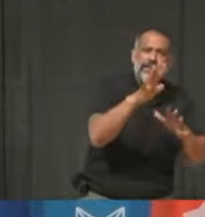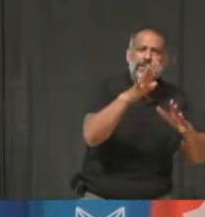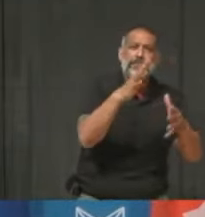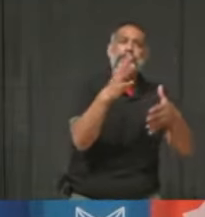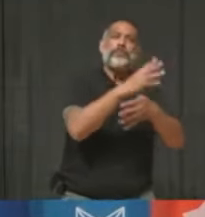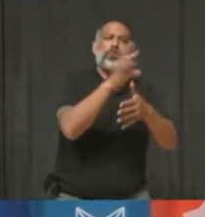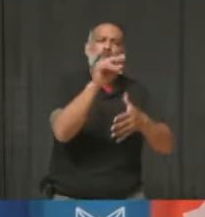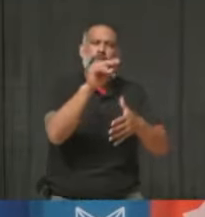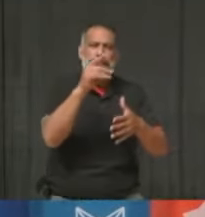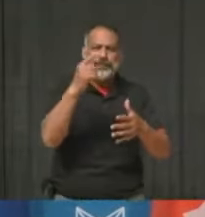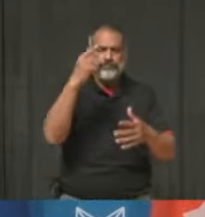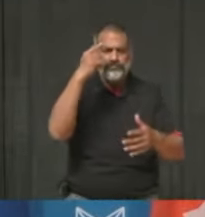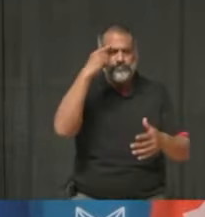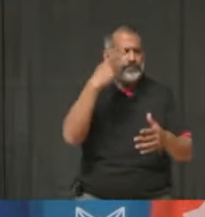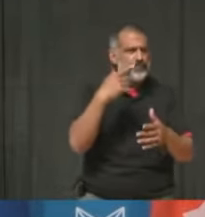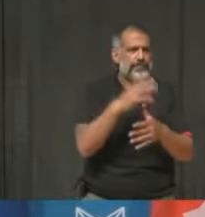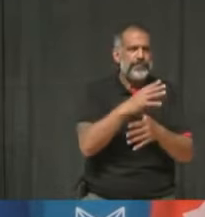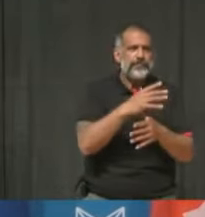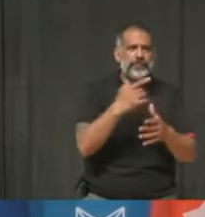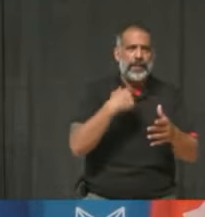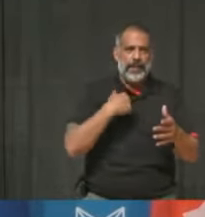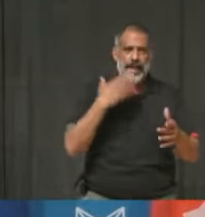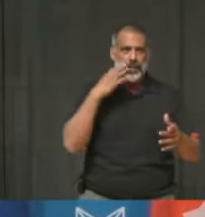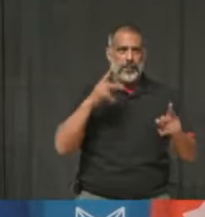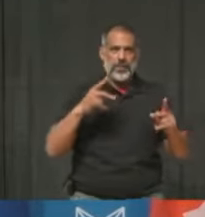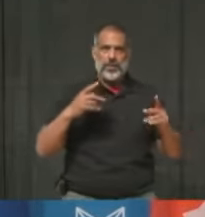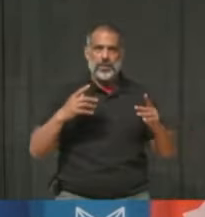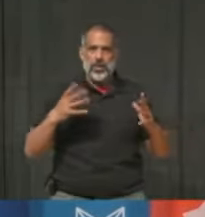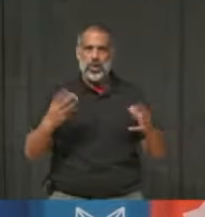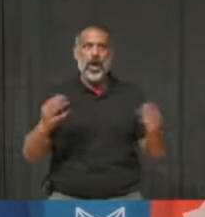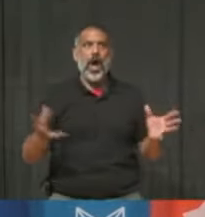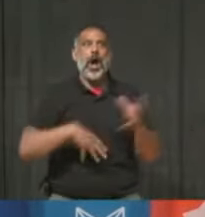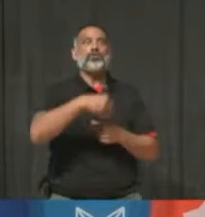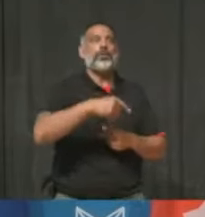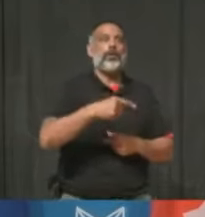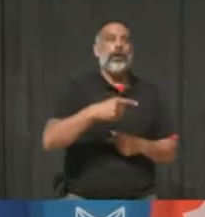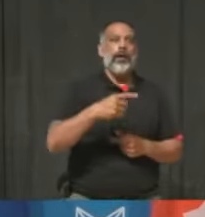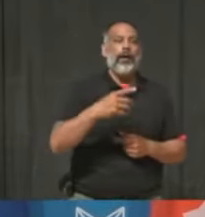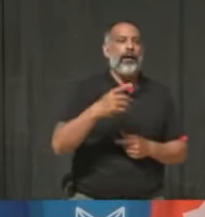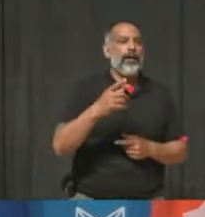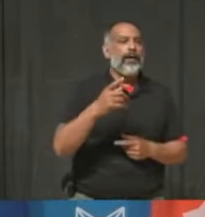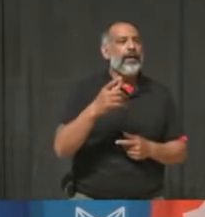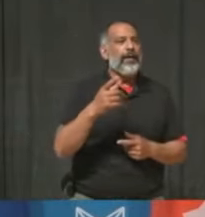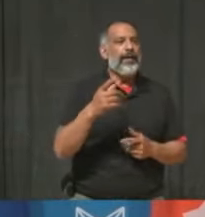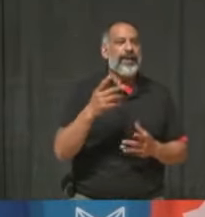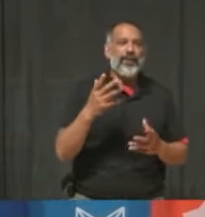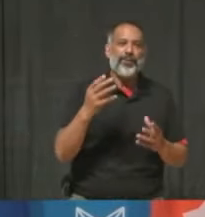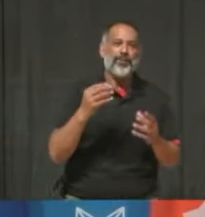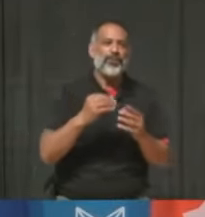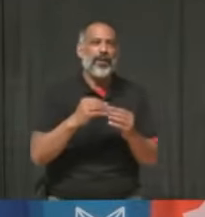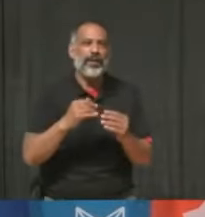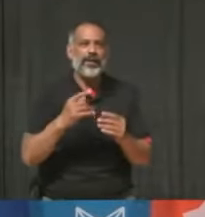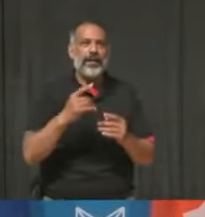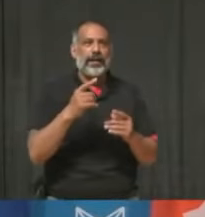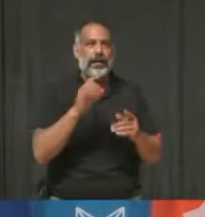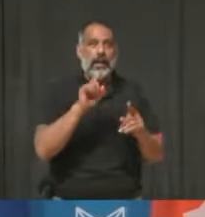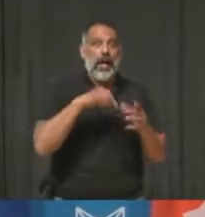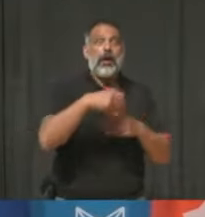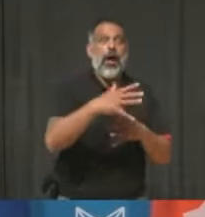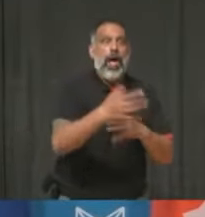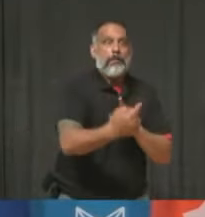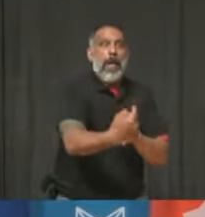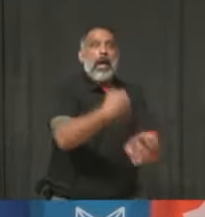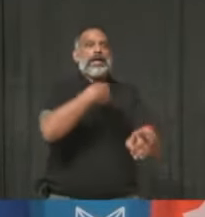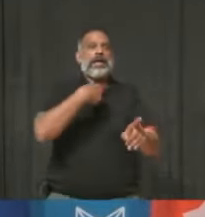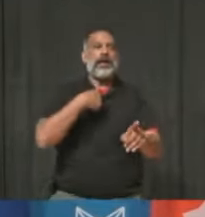I recognized that it did send a message and that certainly reversing it at that time would be challenging. I know that our provincial counterparts are working